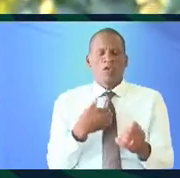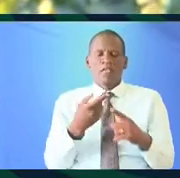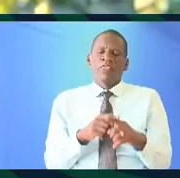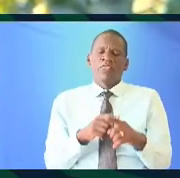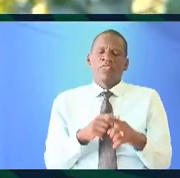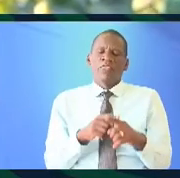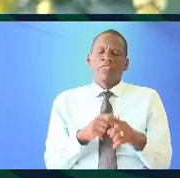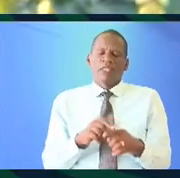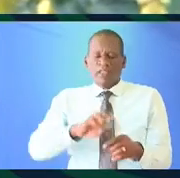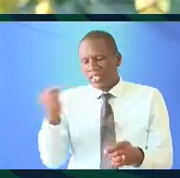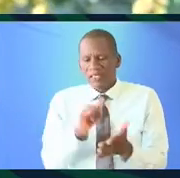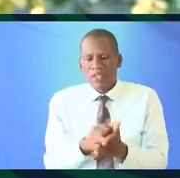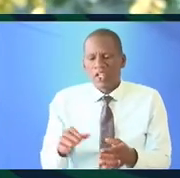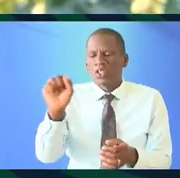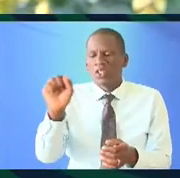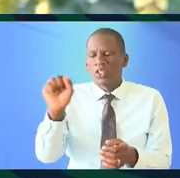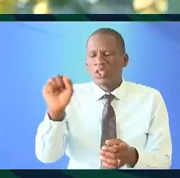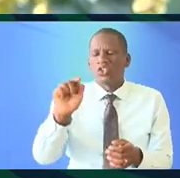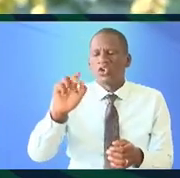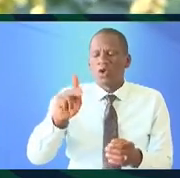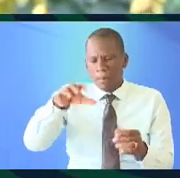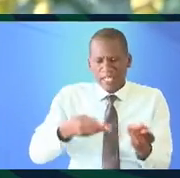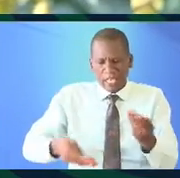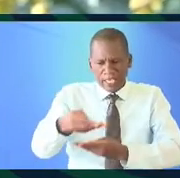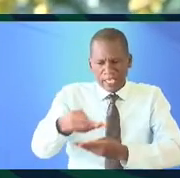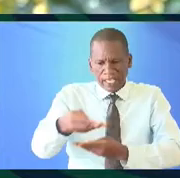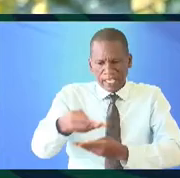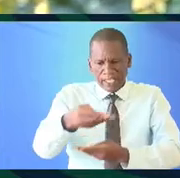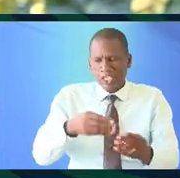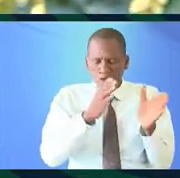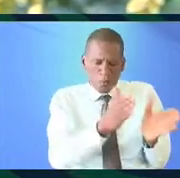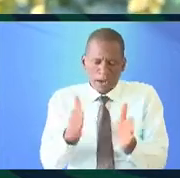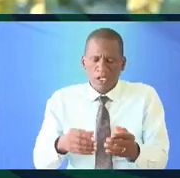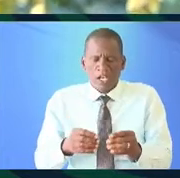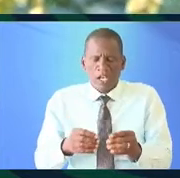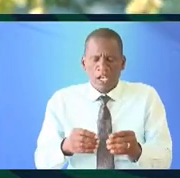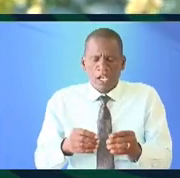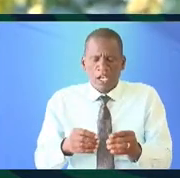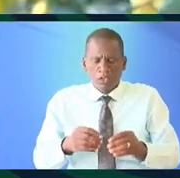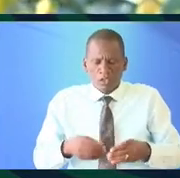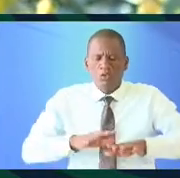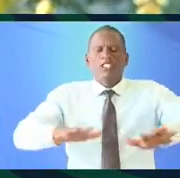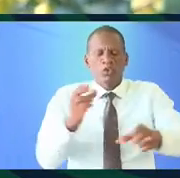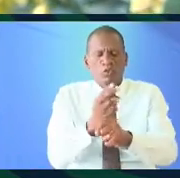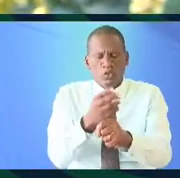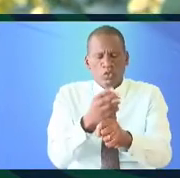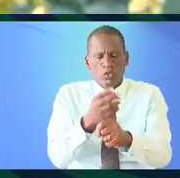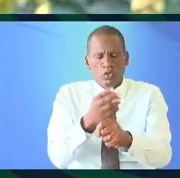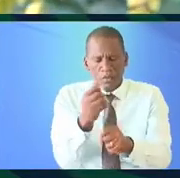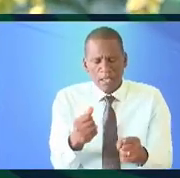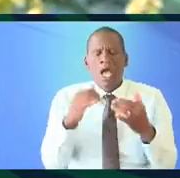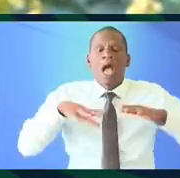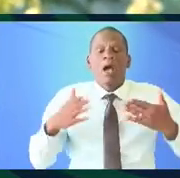and then the flip side is that the stock market exchange you know to package to distribute you will spend